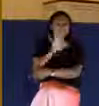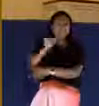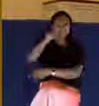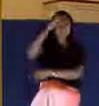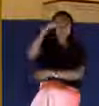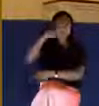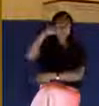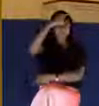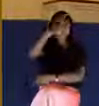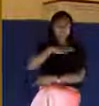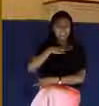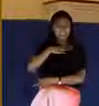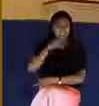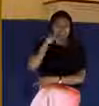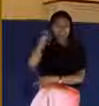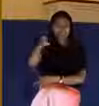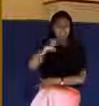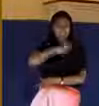centurion.